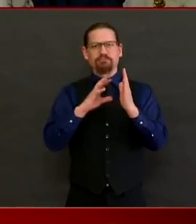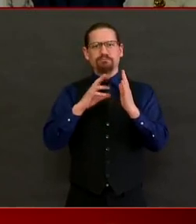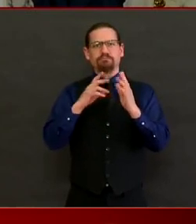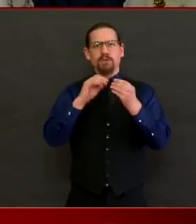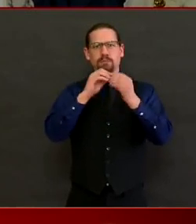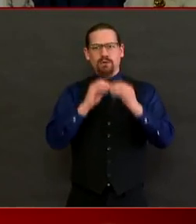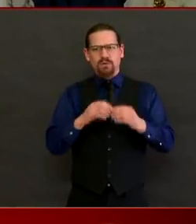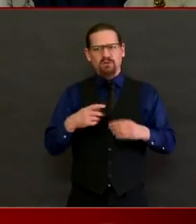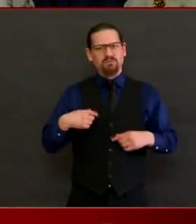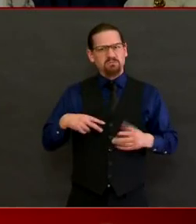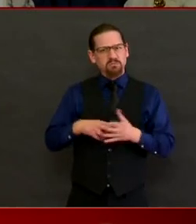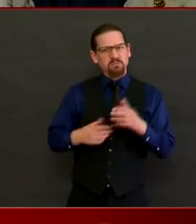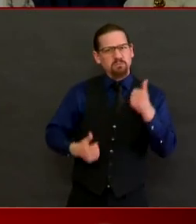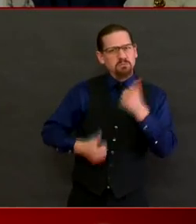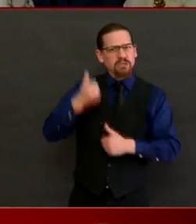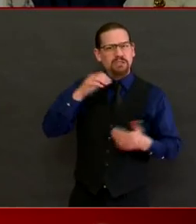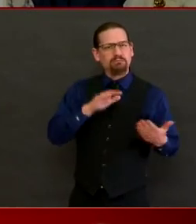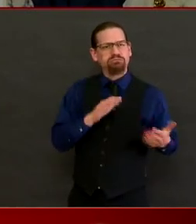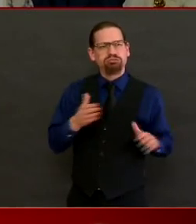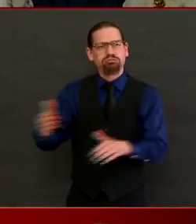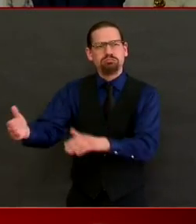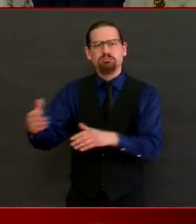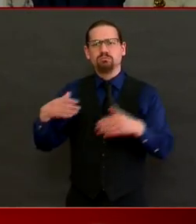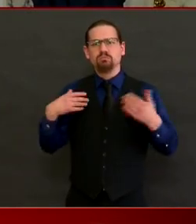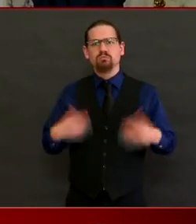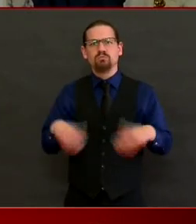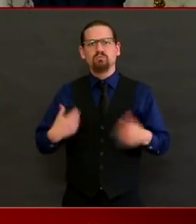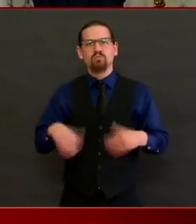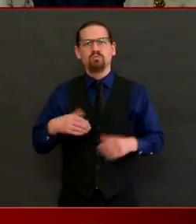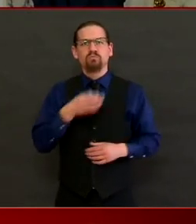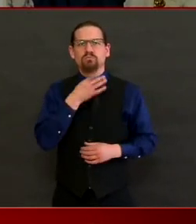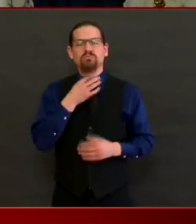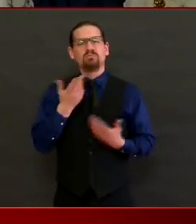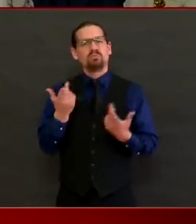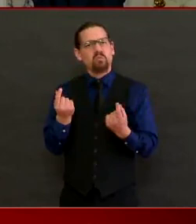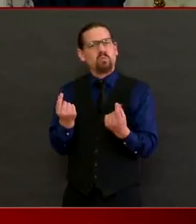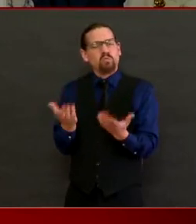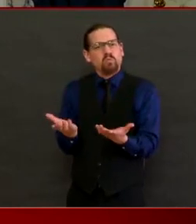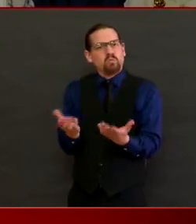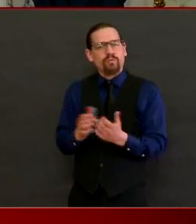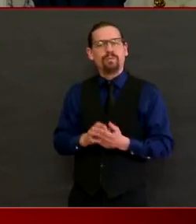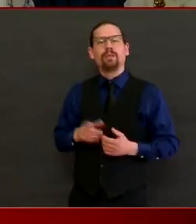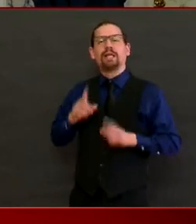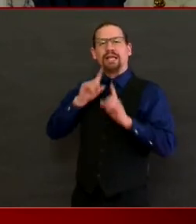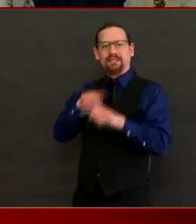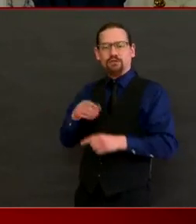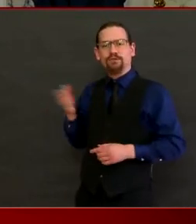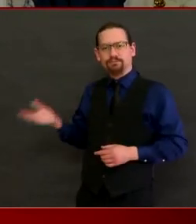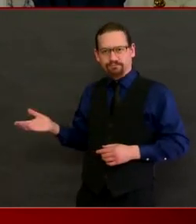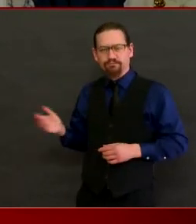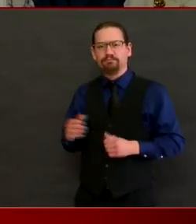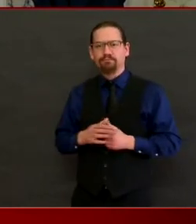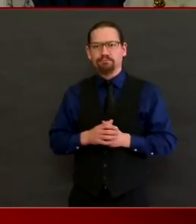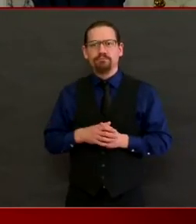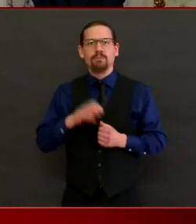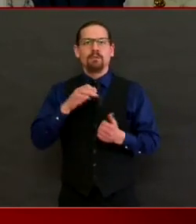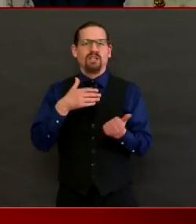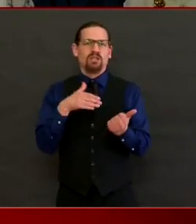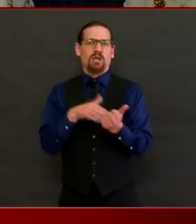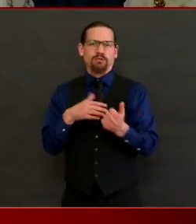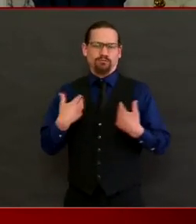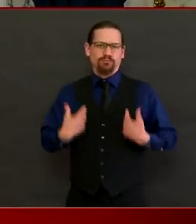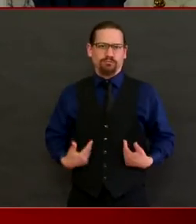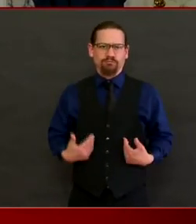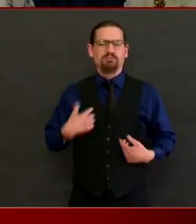Thank you for that question. The Governor touched on this a couple of weeks ago. Some of the challenges that we have